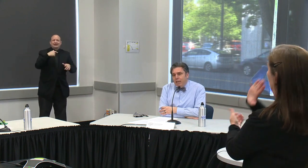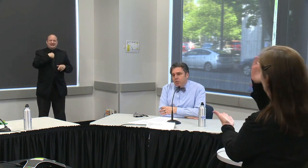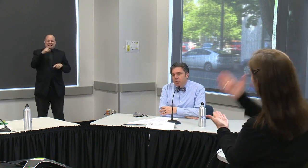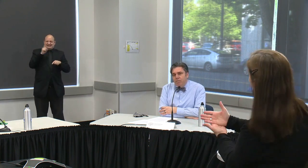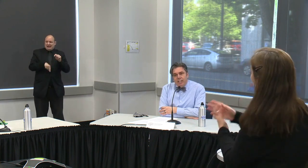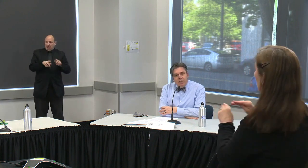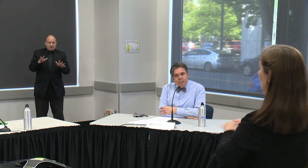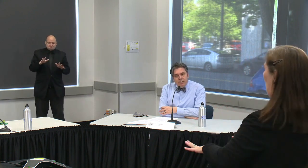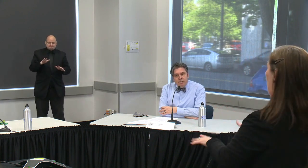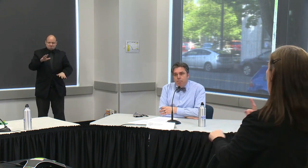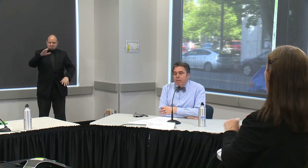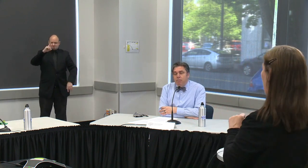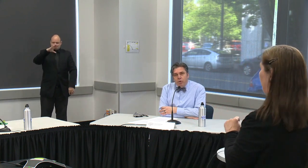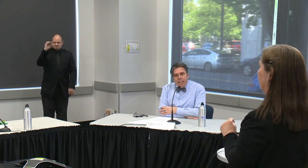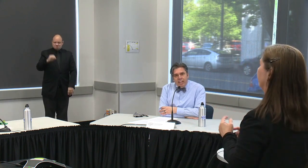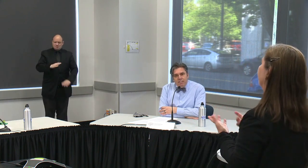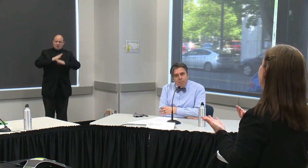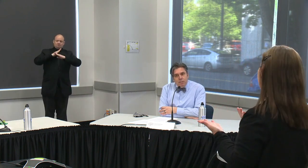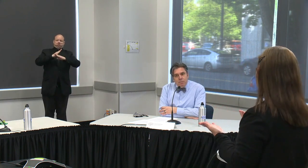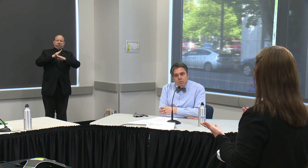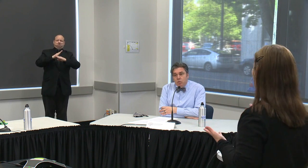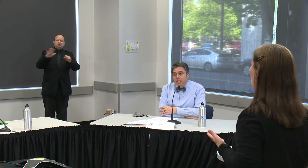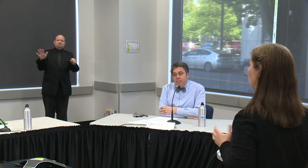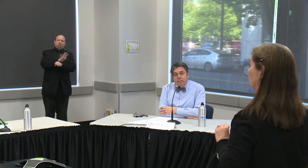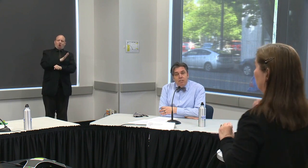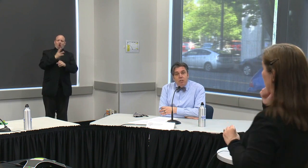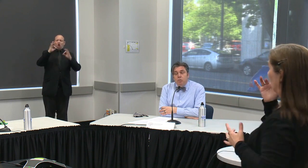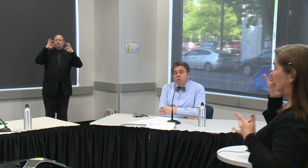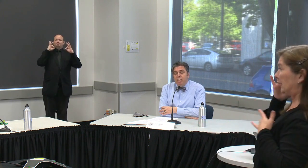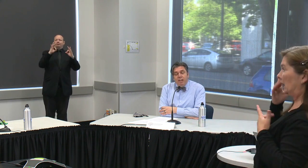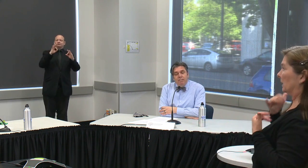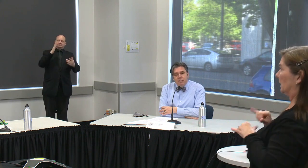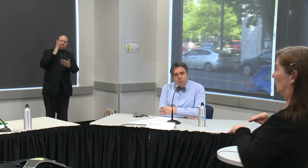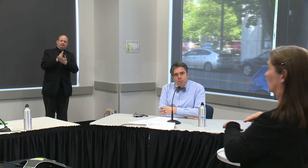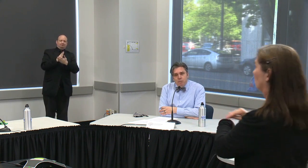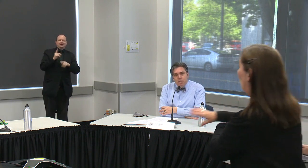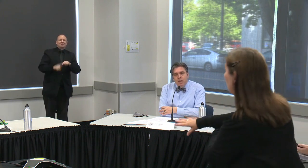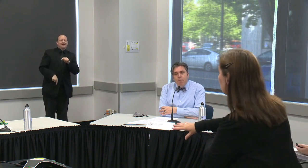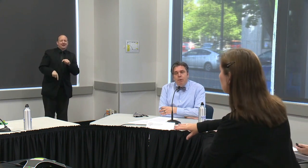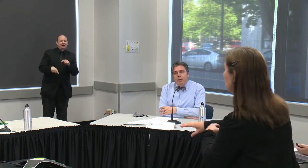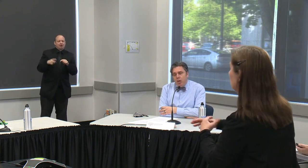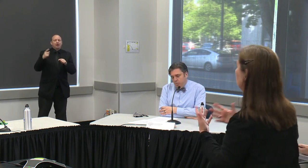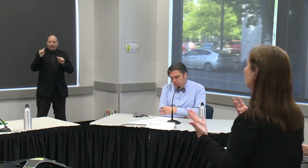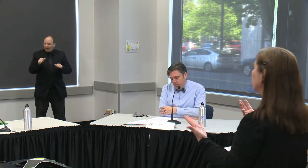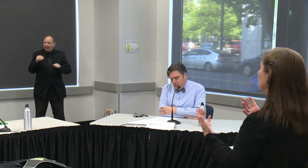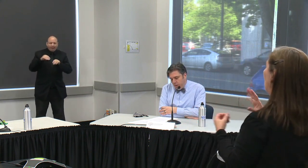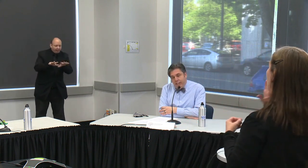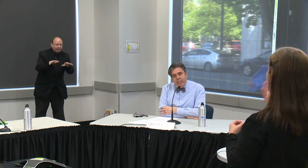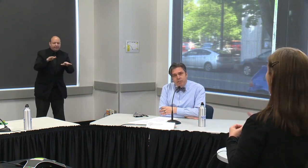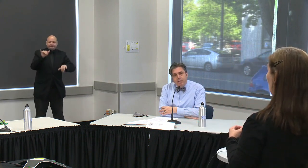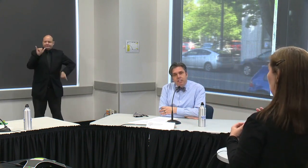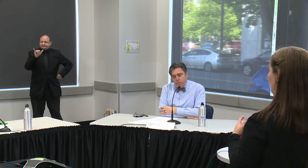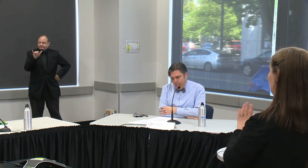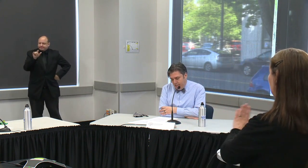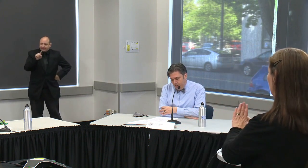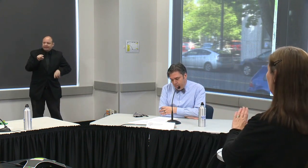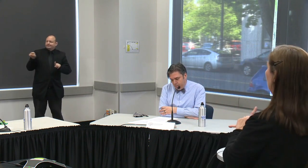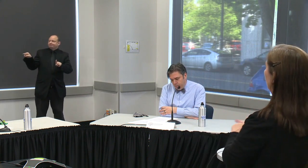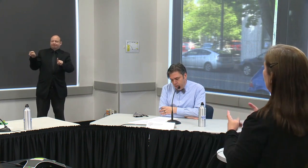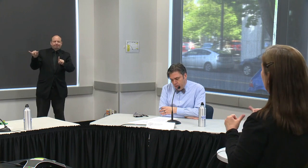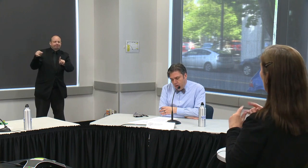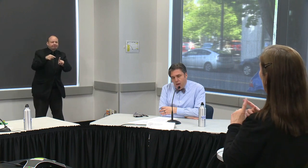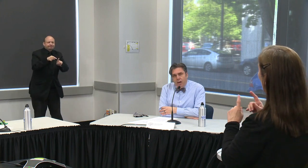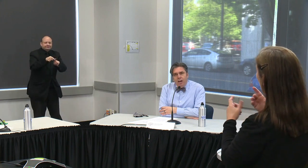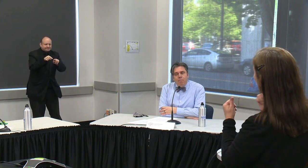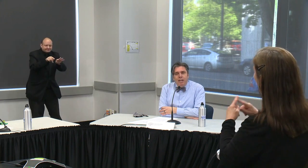people being able to infect others before they have symptoms or even those who never have symptoms but we hope to slow it as much as we can